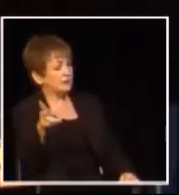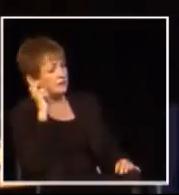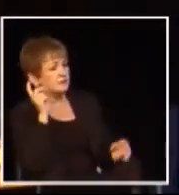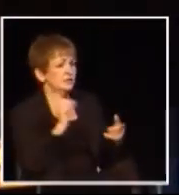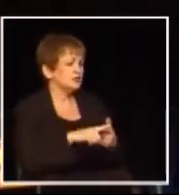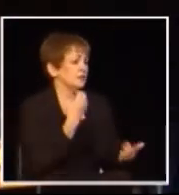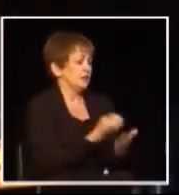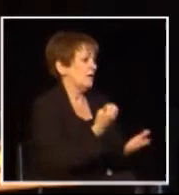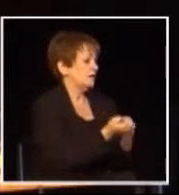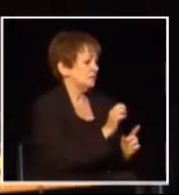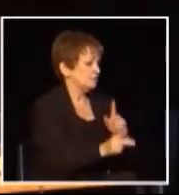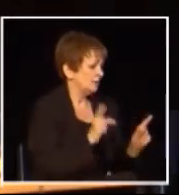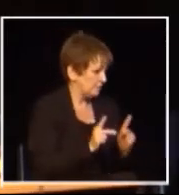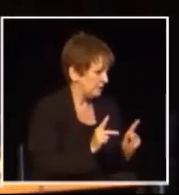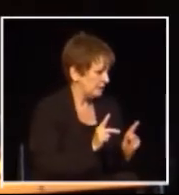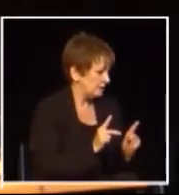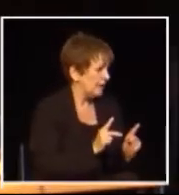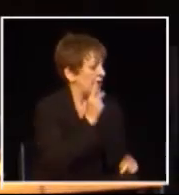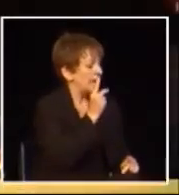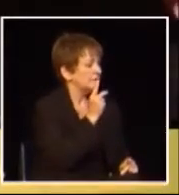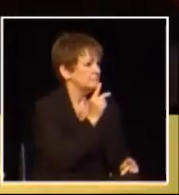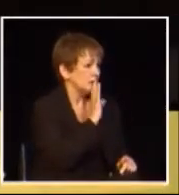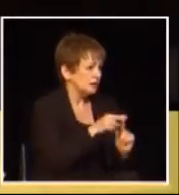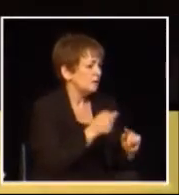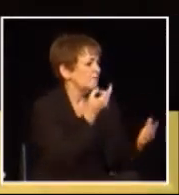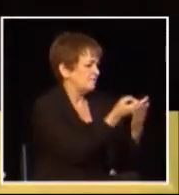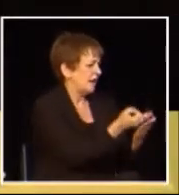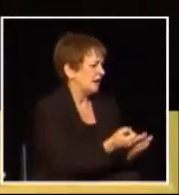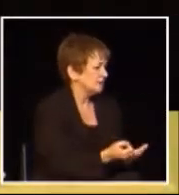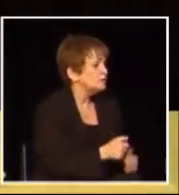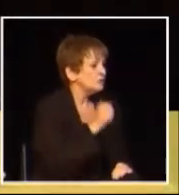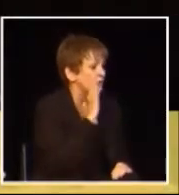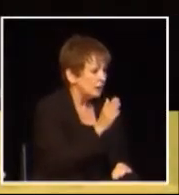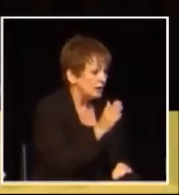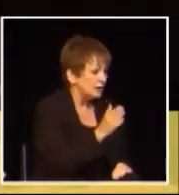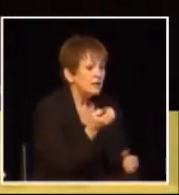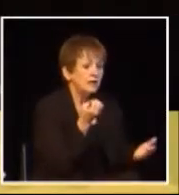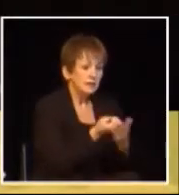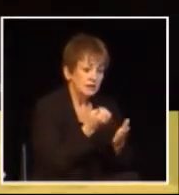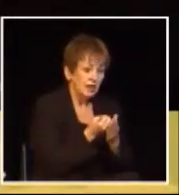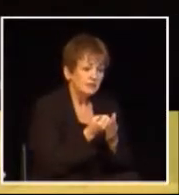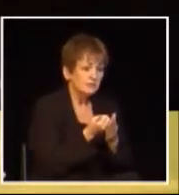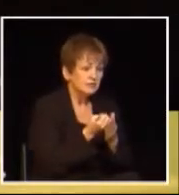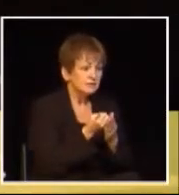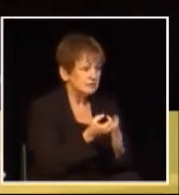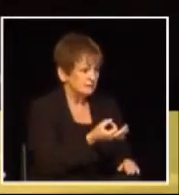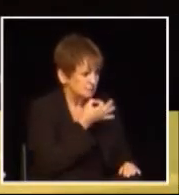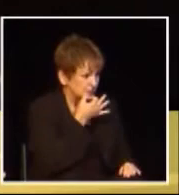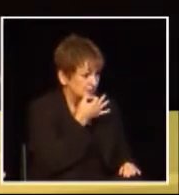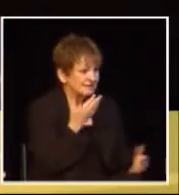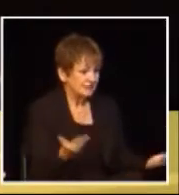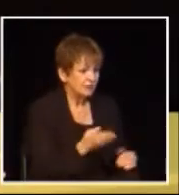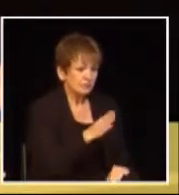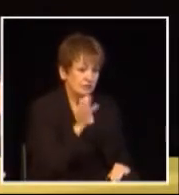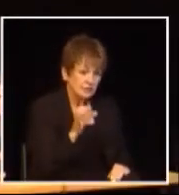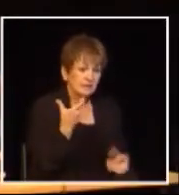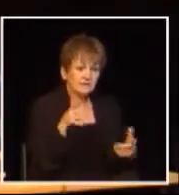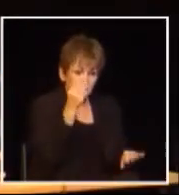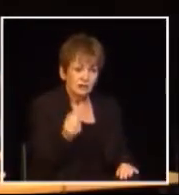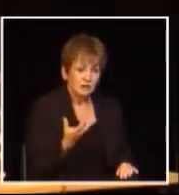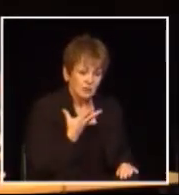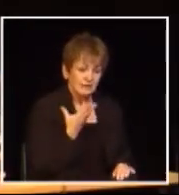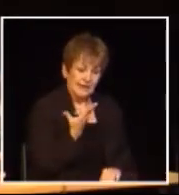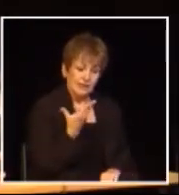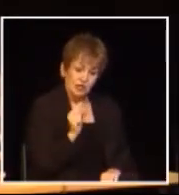we should be listening to economists and dealing with facts so we'll do that a little bit right now economists in British